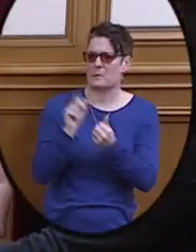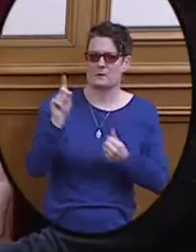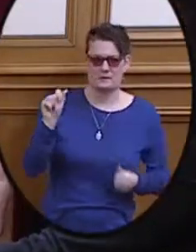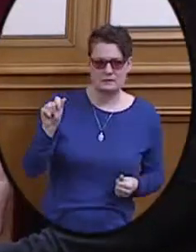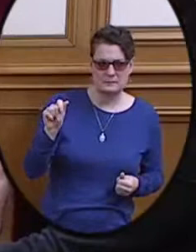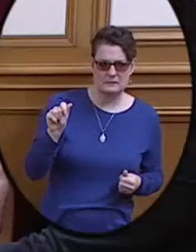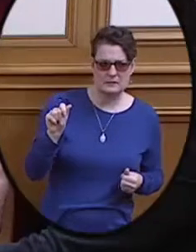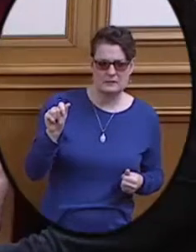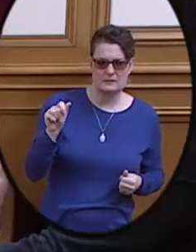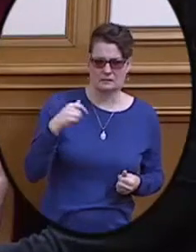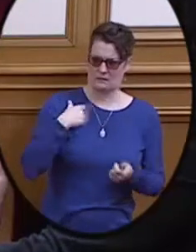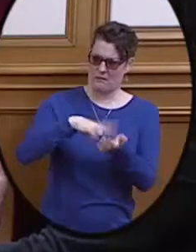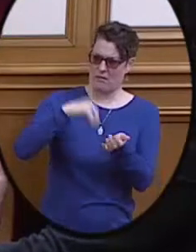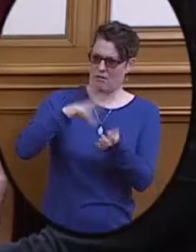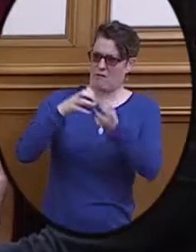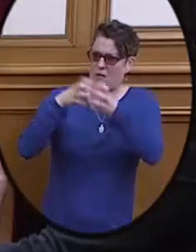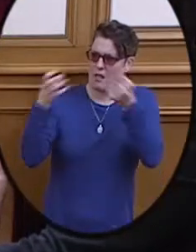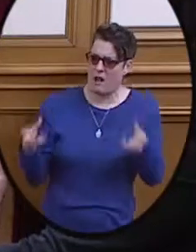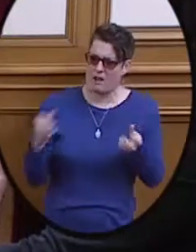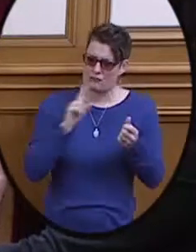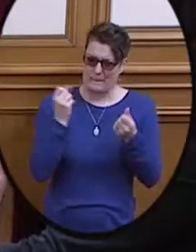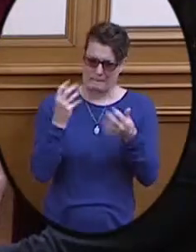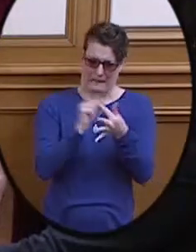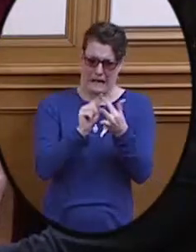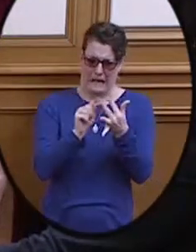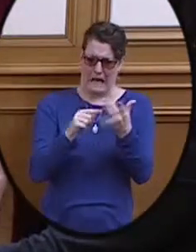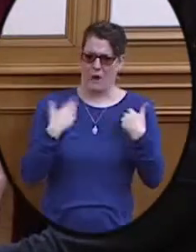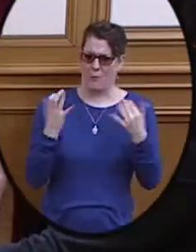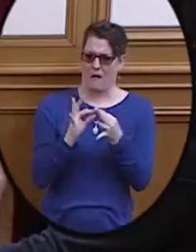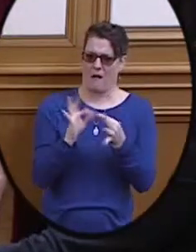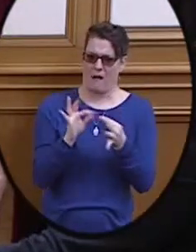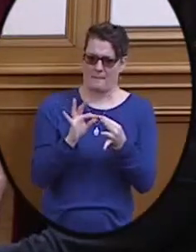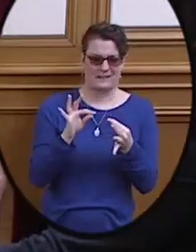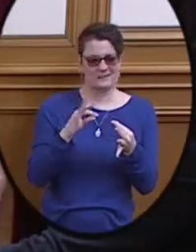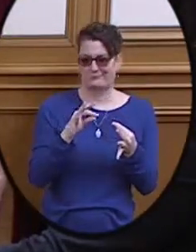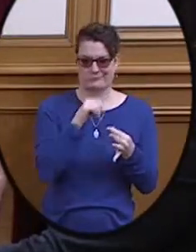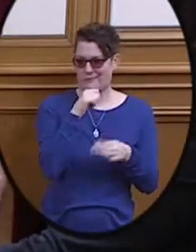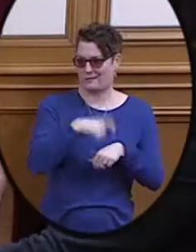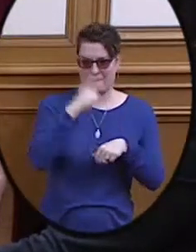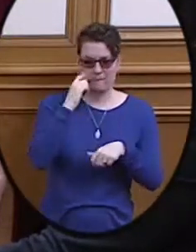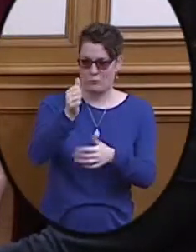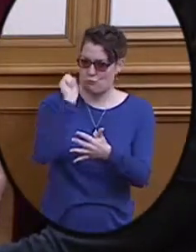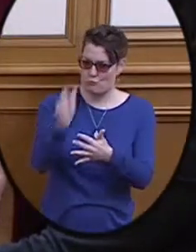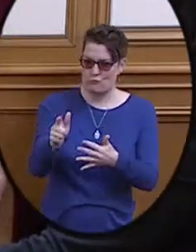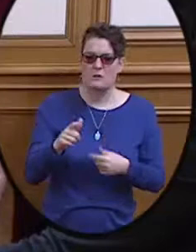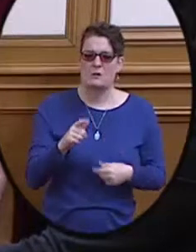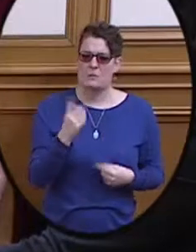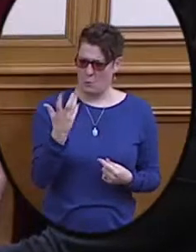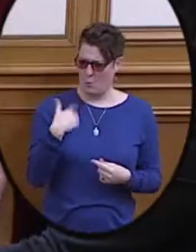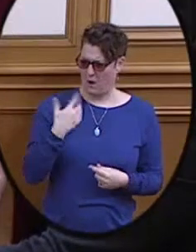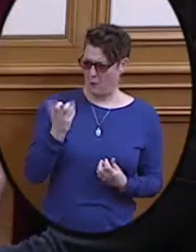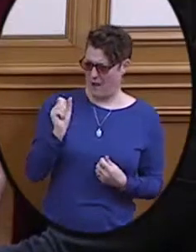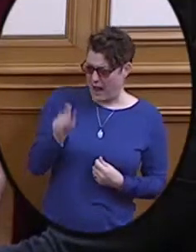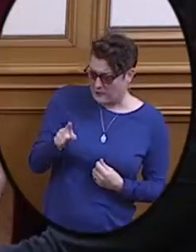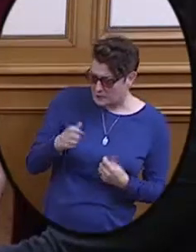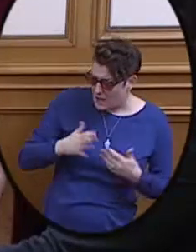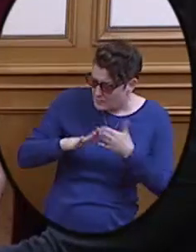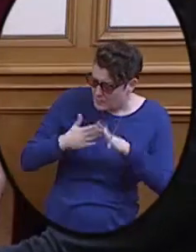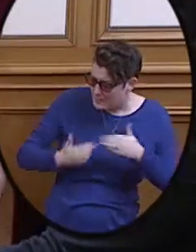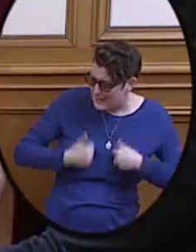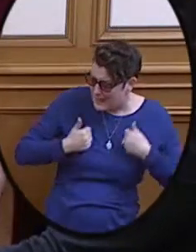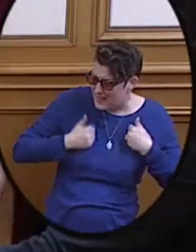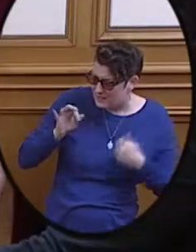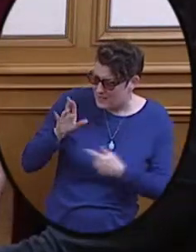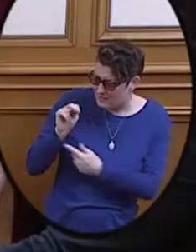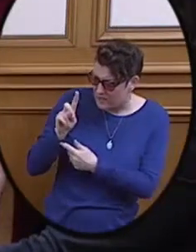and I learned a lot from it. There's so many things I want to comment on I don't have time to. One thing I wanted to ask, though, does the Community Living Fund fall under